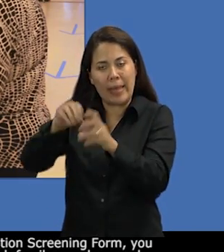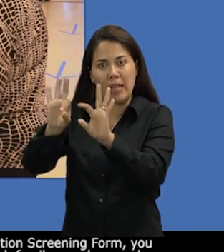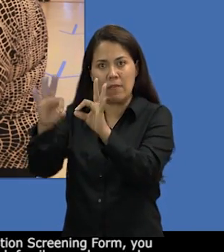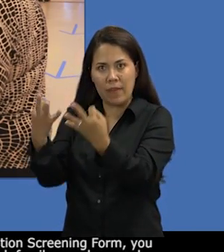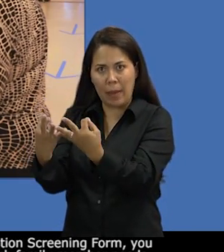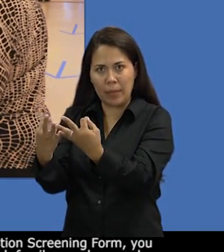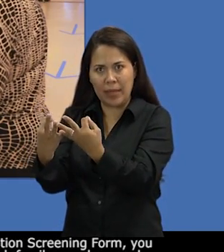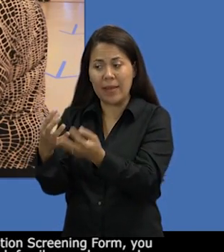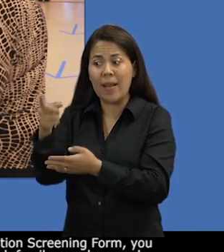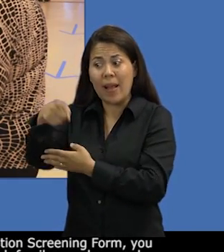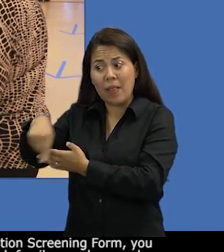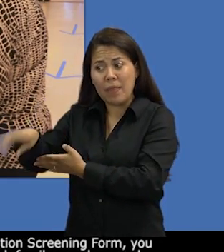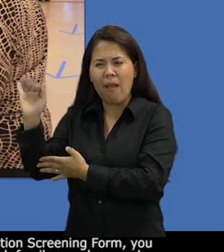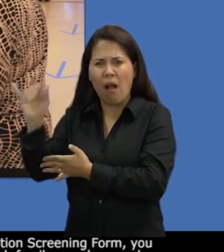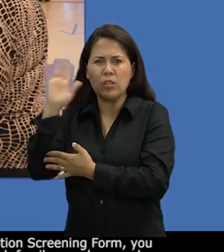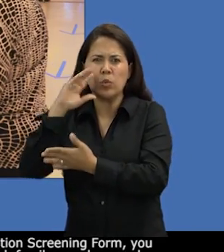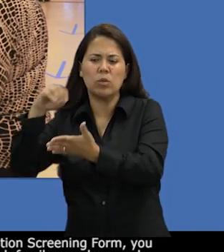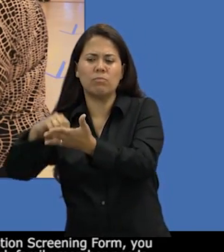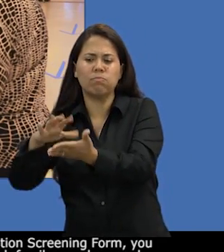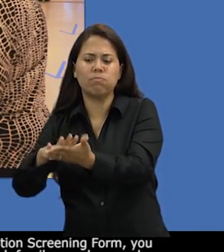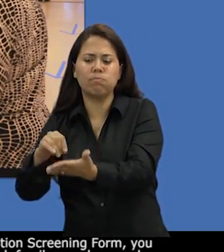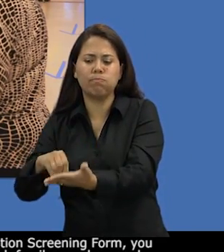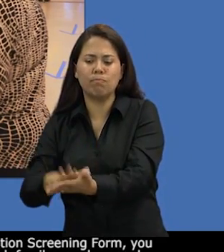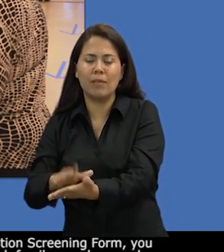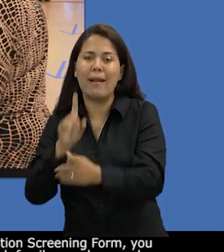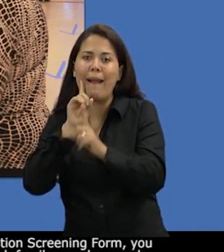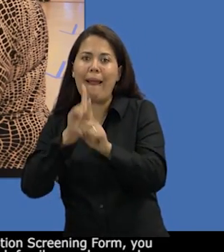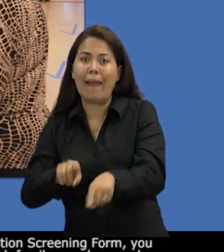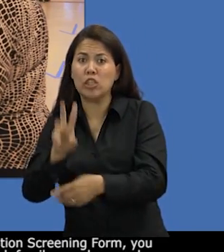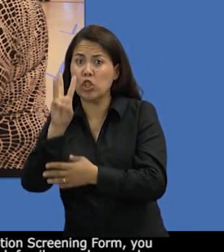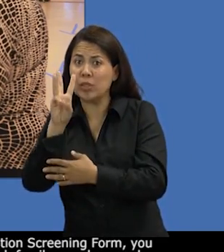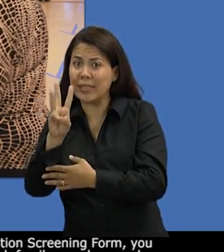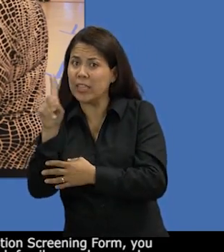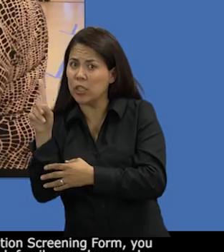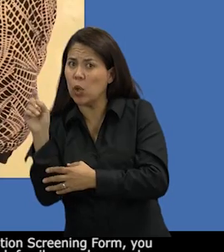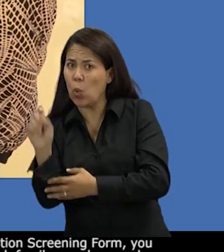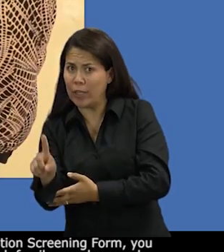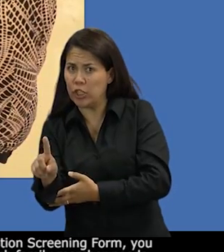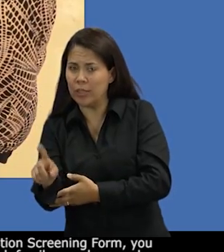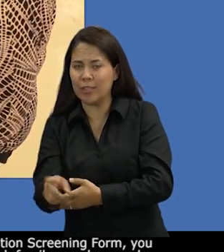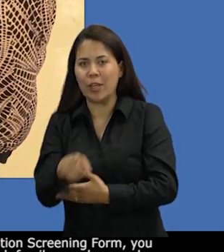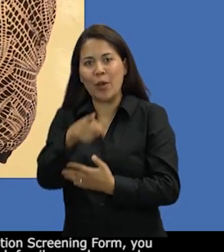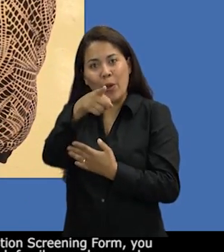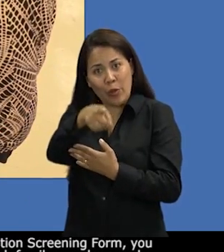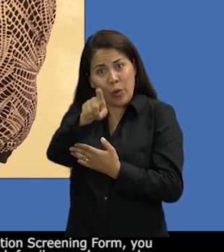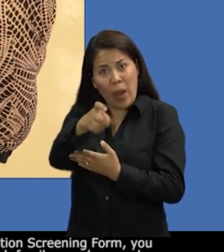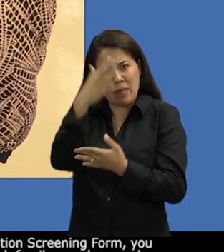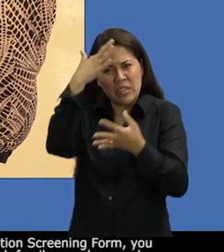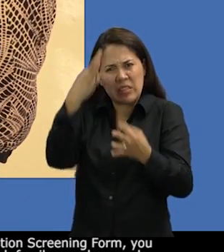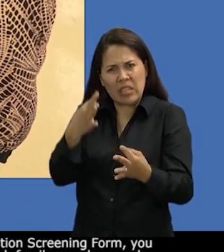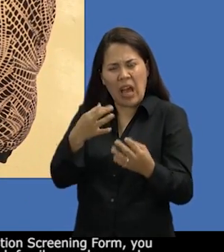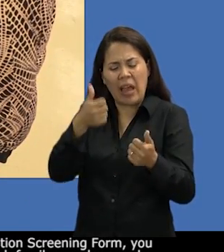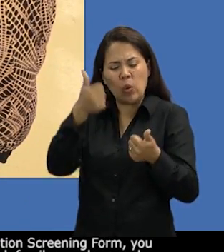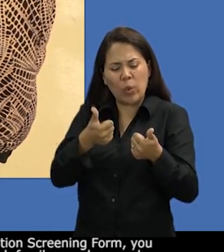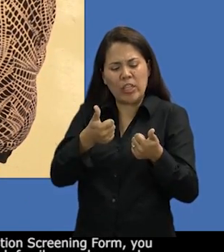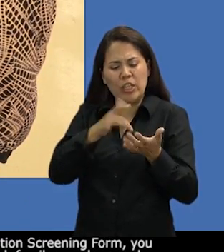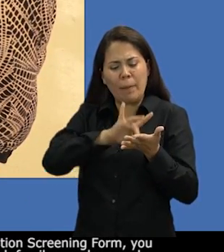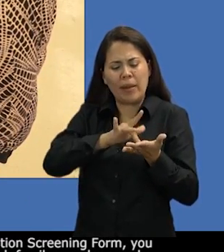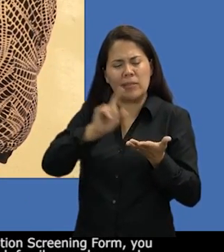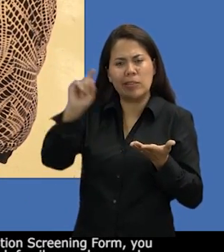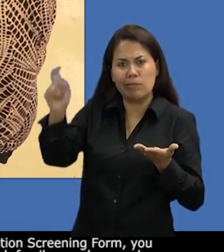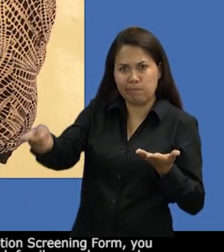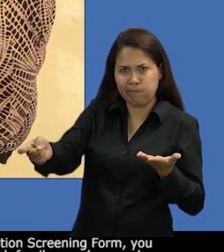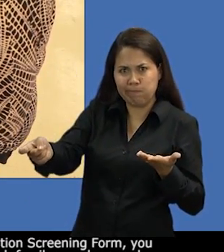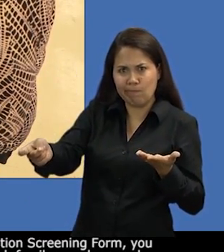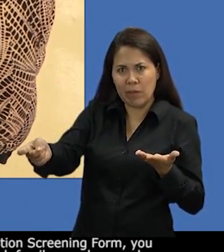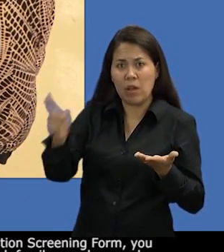responses to six questions on their medication screening form, you will determine the appropriate medication